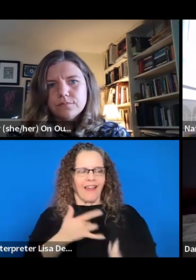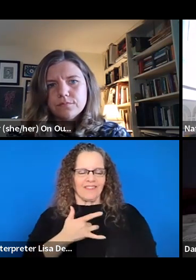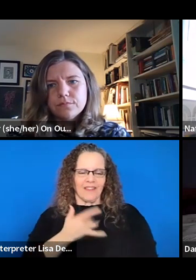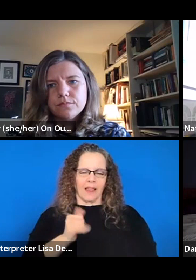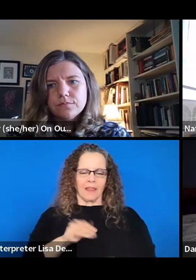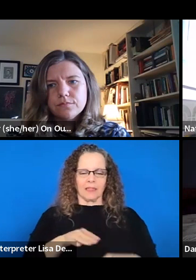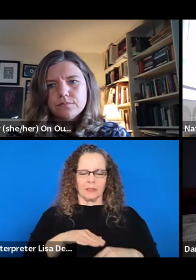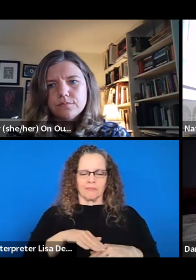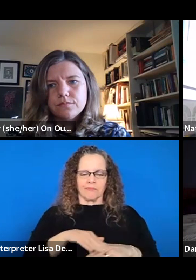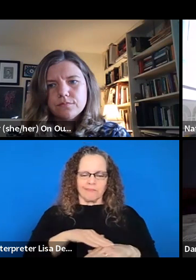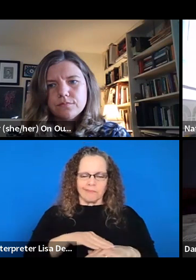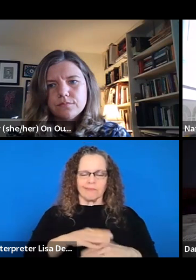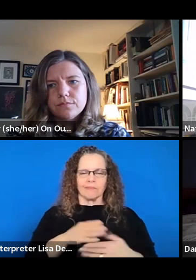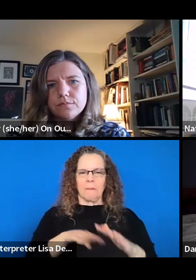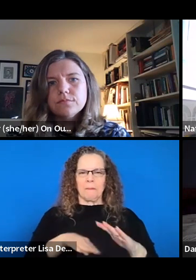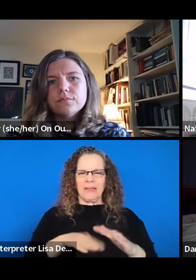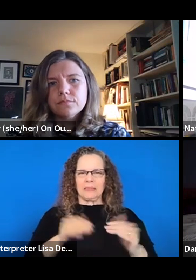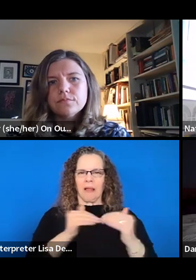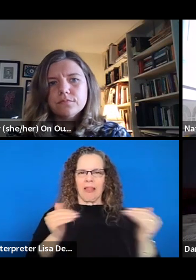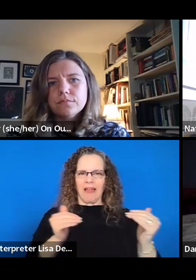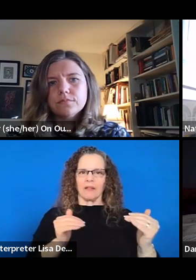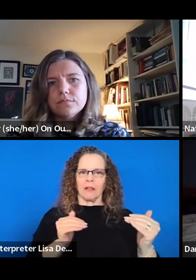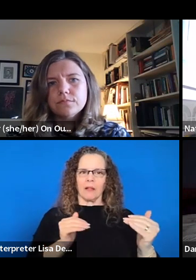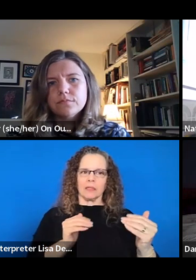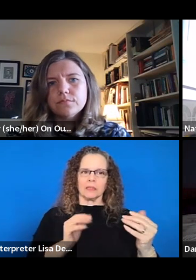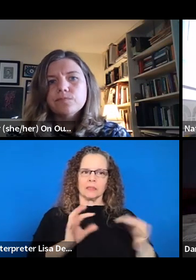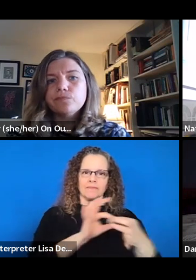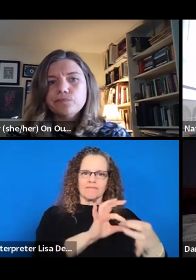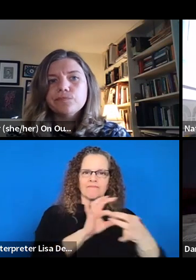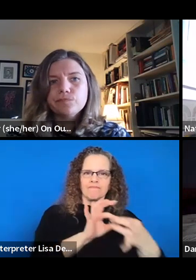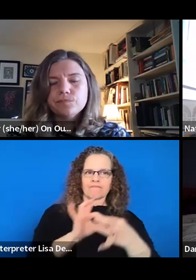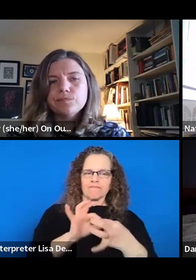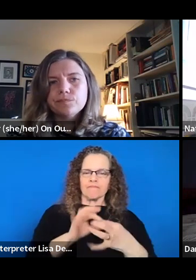level, building relationships between those folks could be a step.